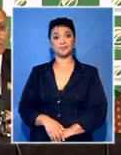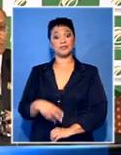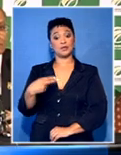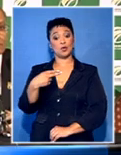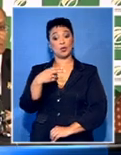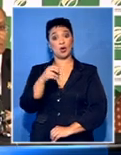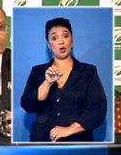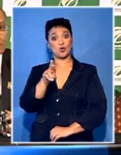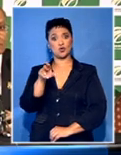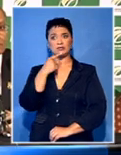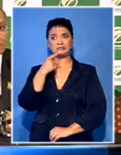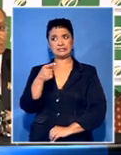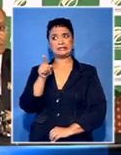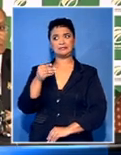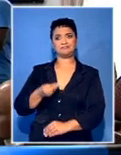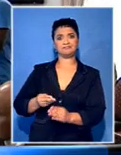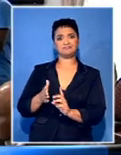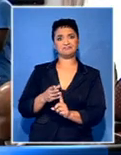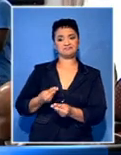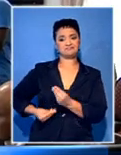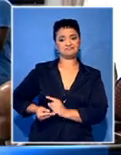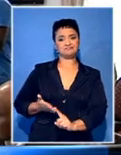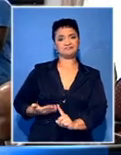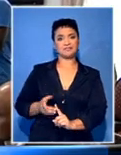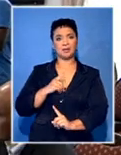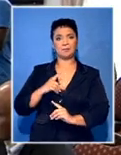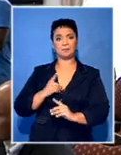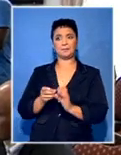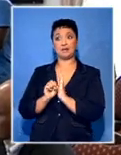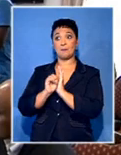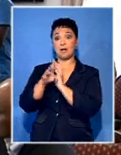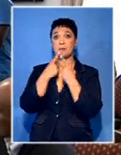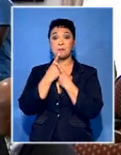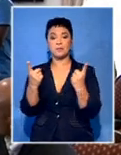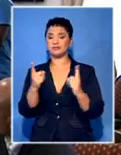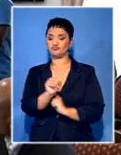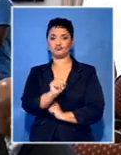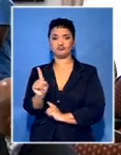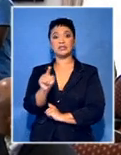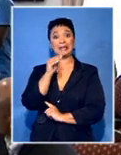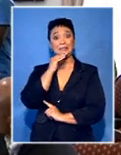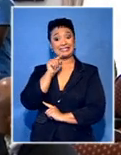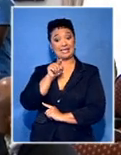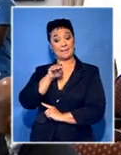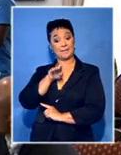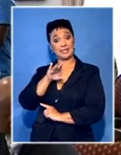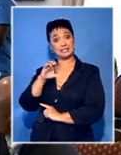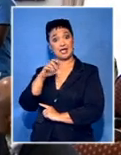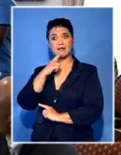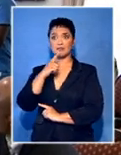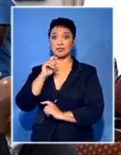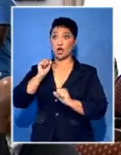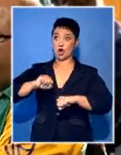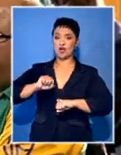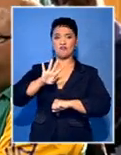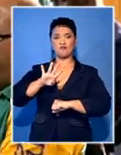Then threatening journalists to delay or withdraw the story dealing with Becker's statement that the BCCI's refusal to agree to a full